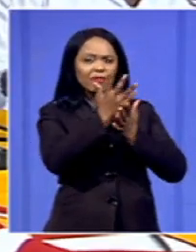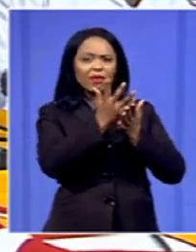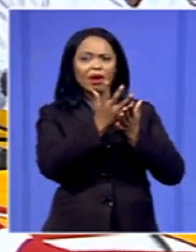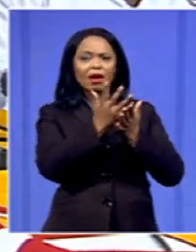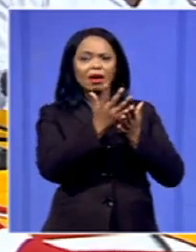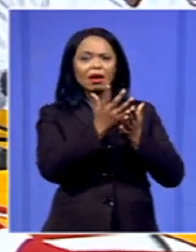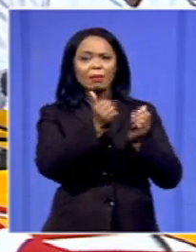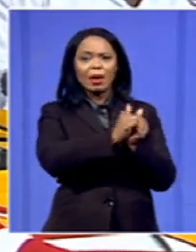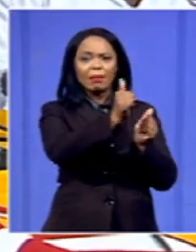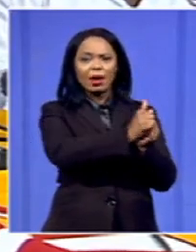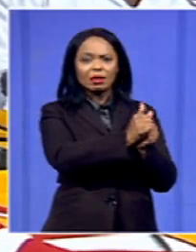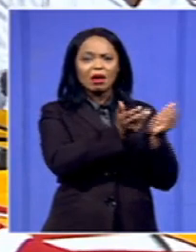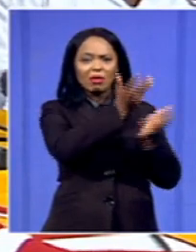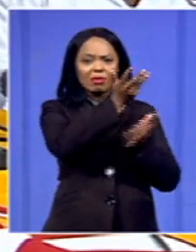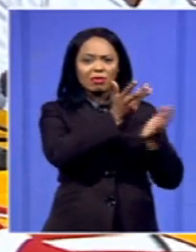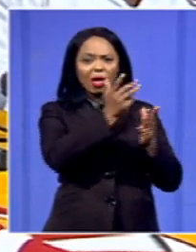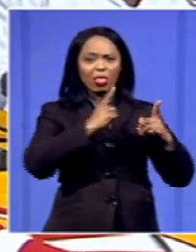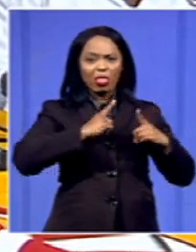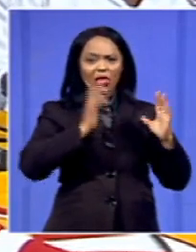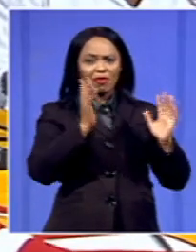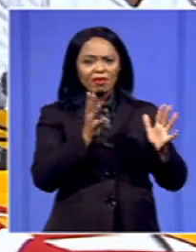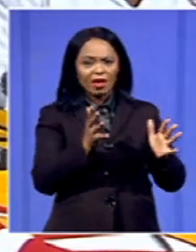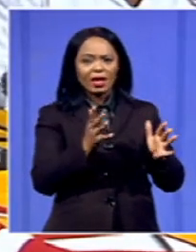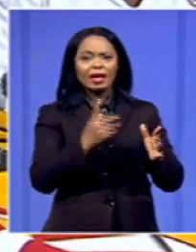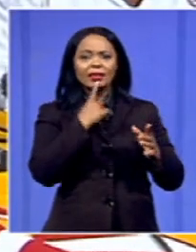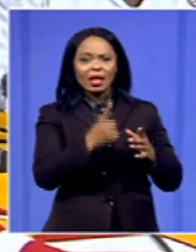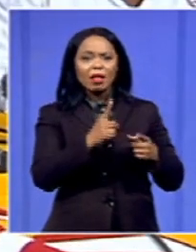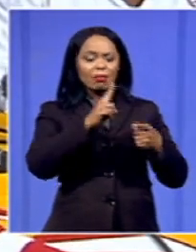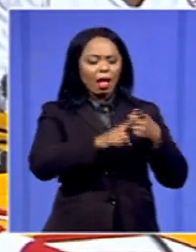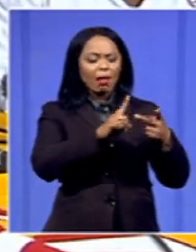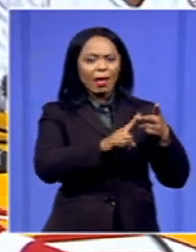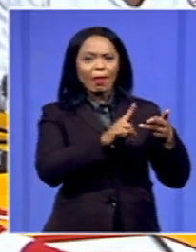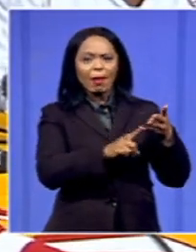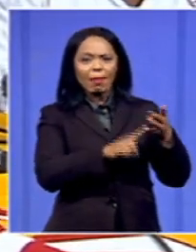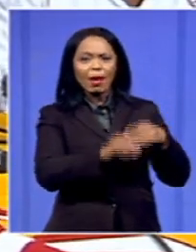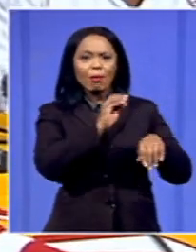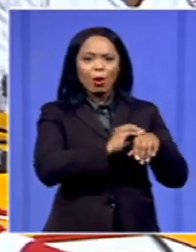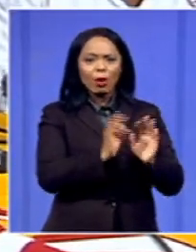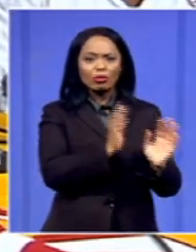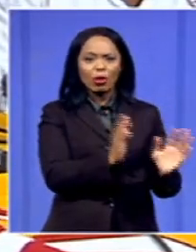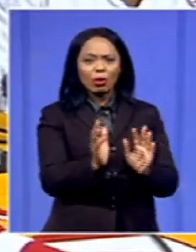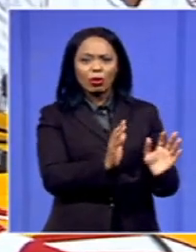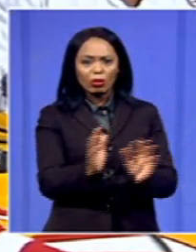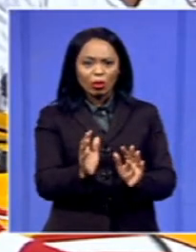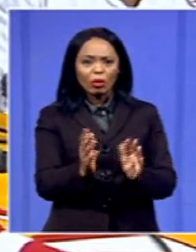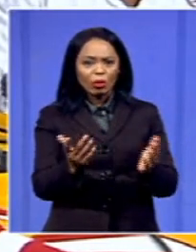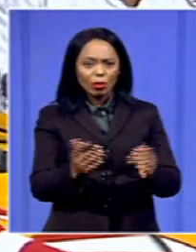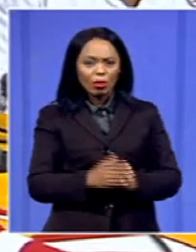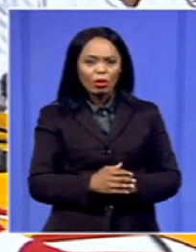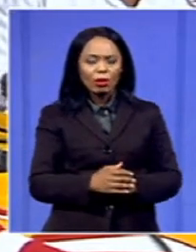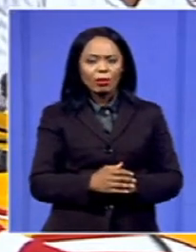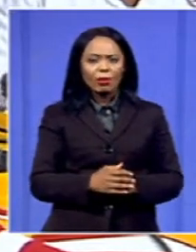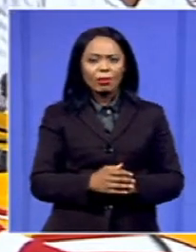Formally to say, this is a crisis that, as you say, is not addressed, will end up collapsing the entire health